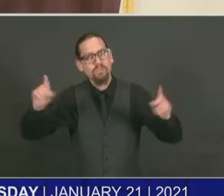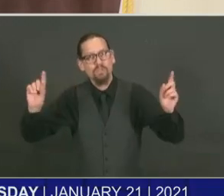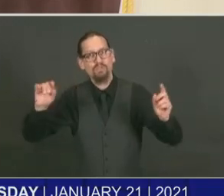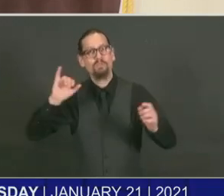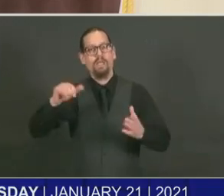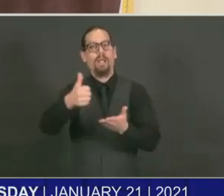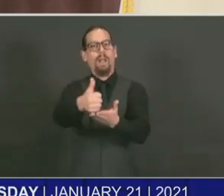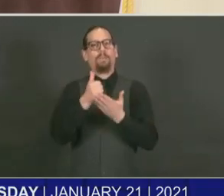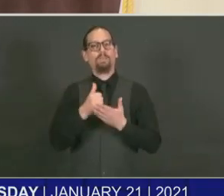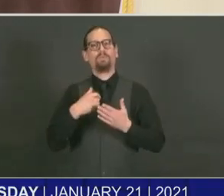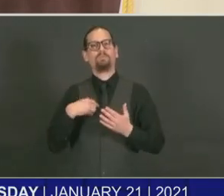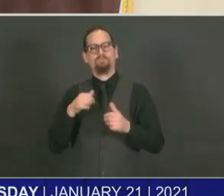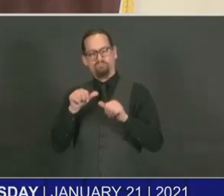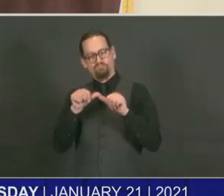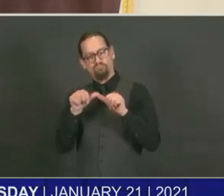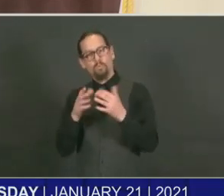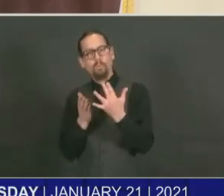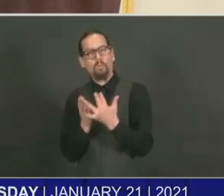pandemic.